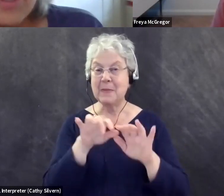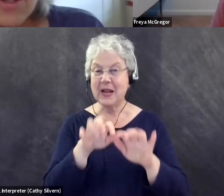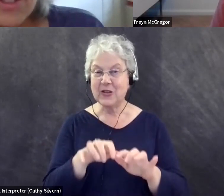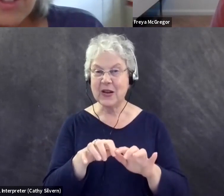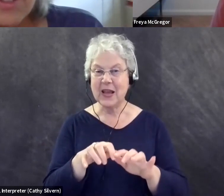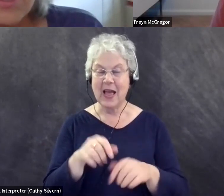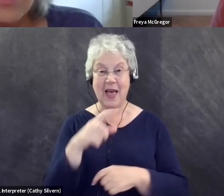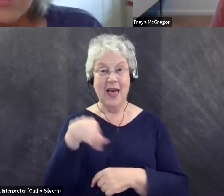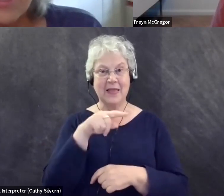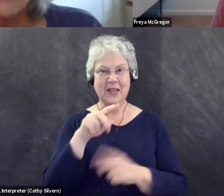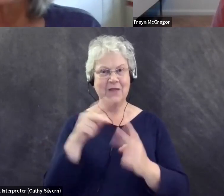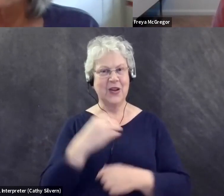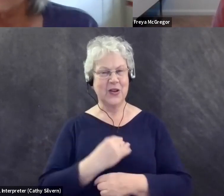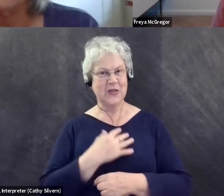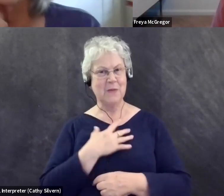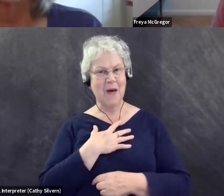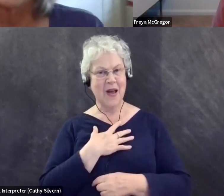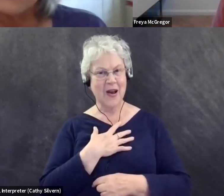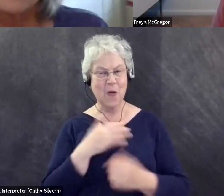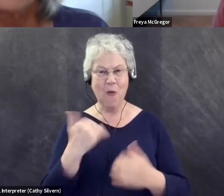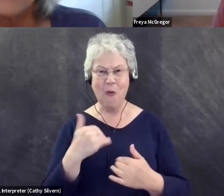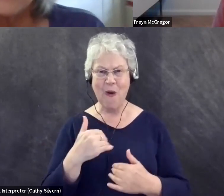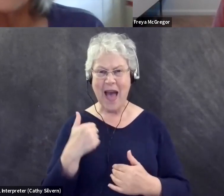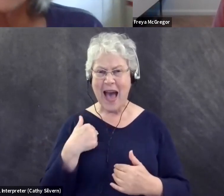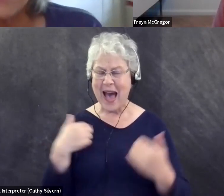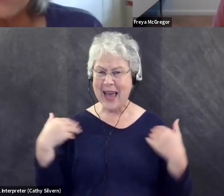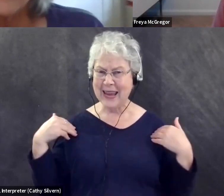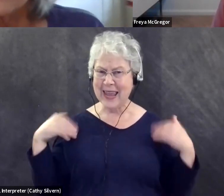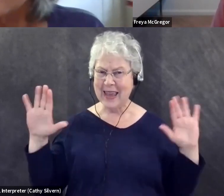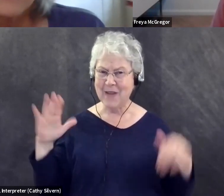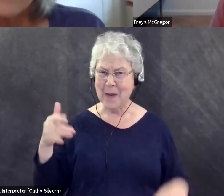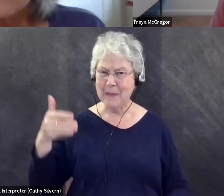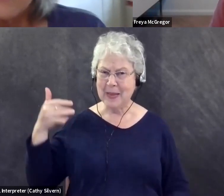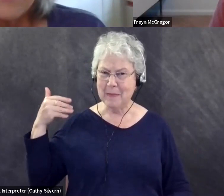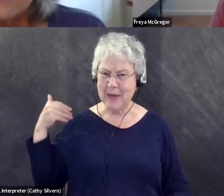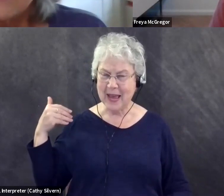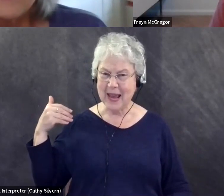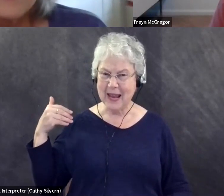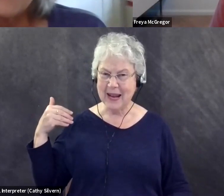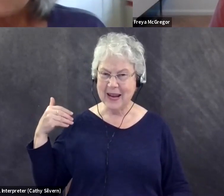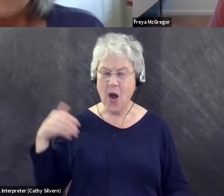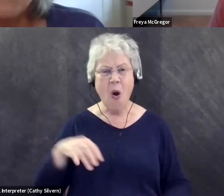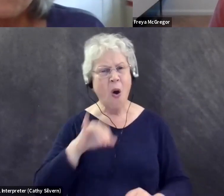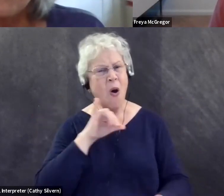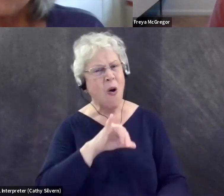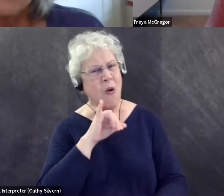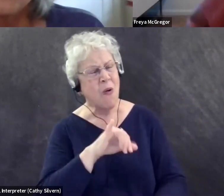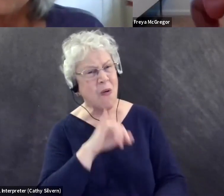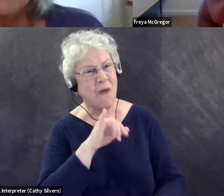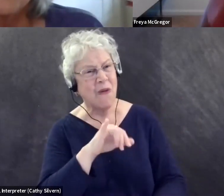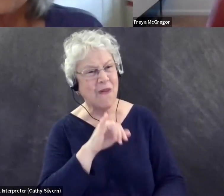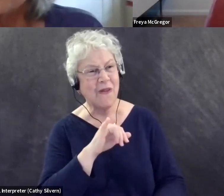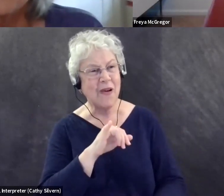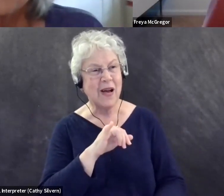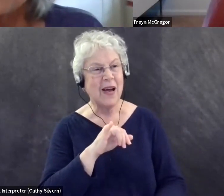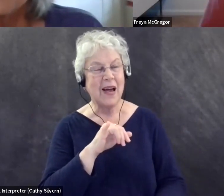this is very inspiring. I sort of had given up. Yes. Um, I'm wondering if you might have